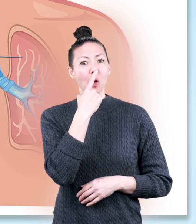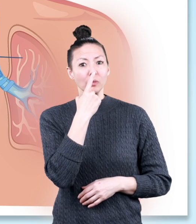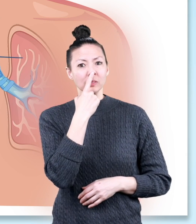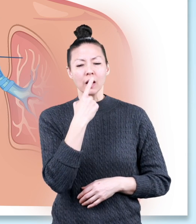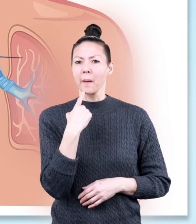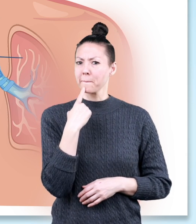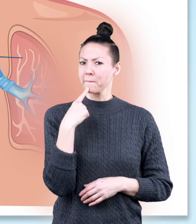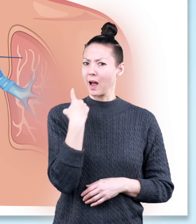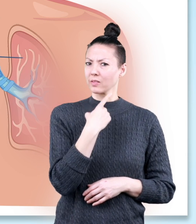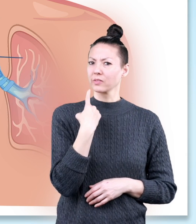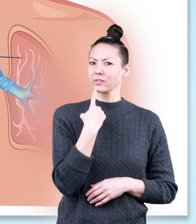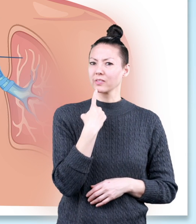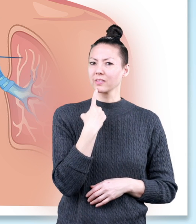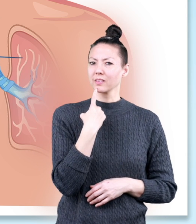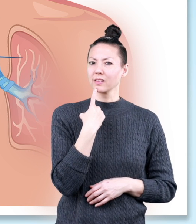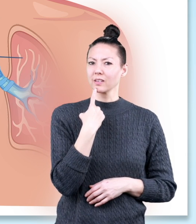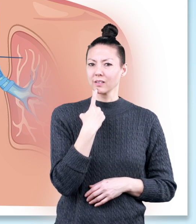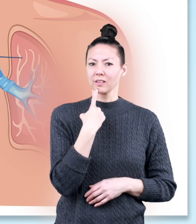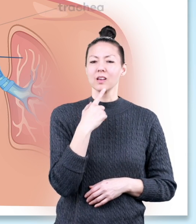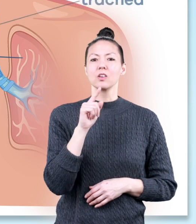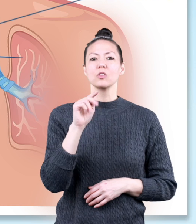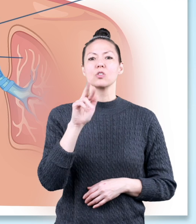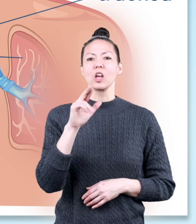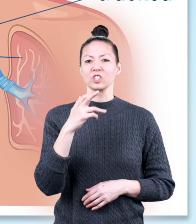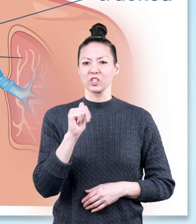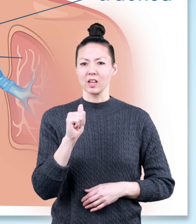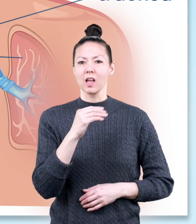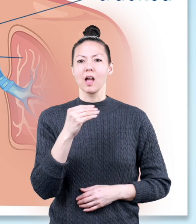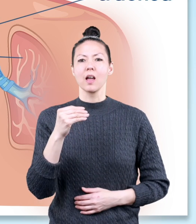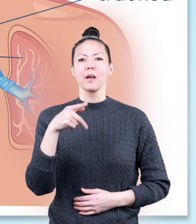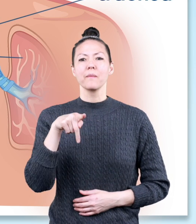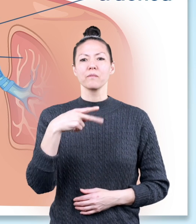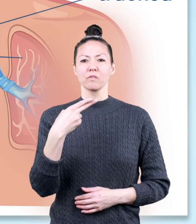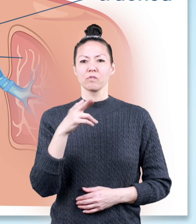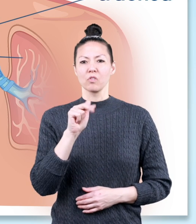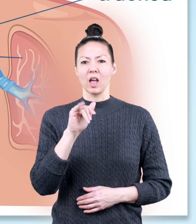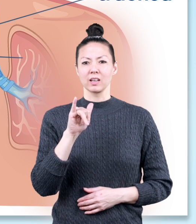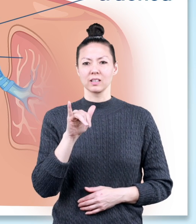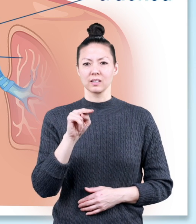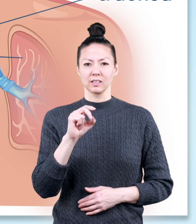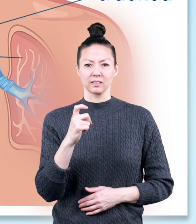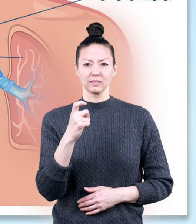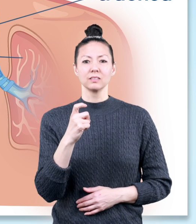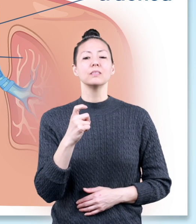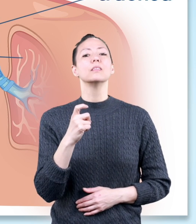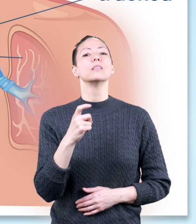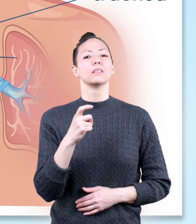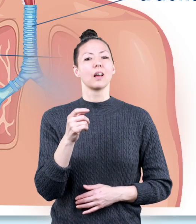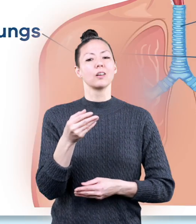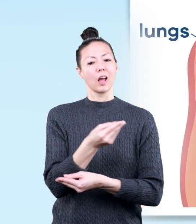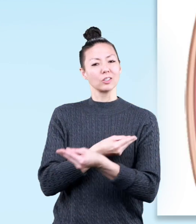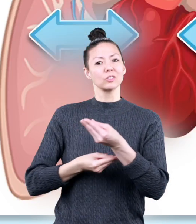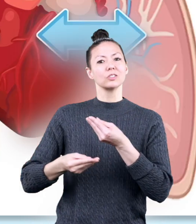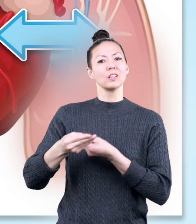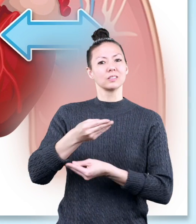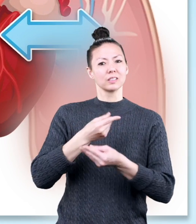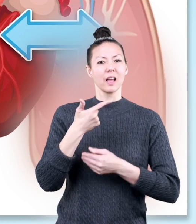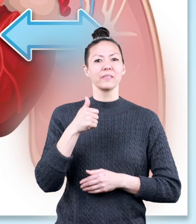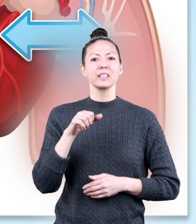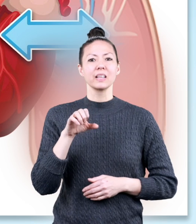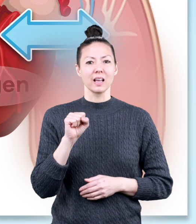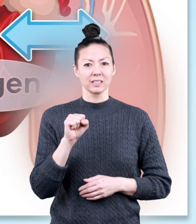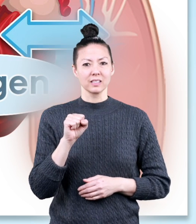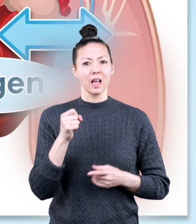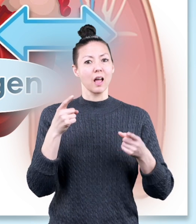nose, mouth, trachea, and pharynx. There is also an